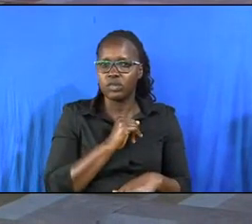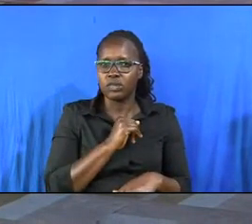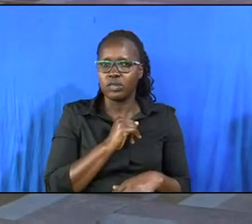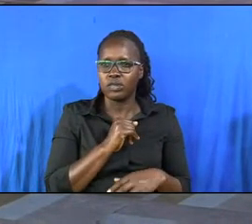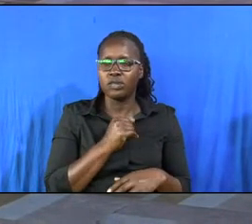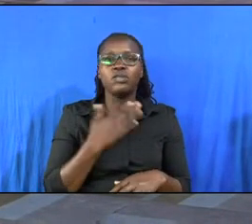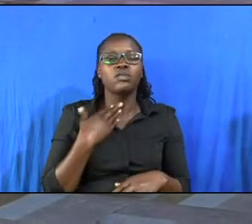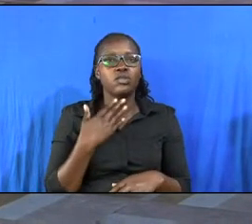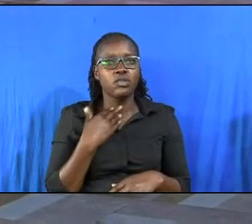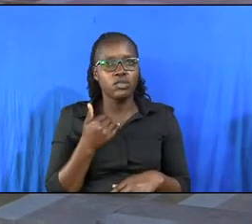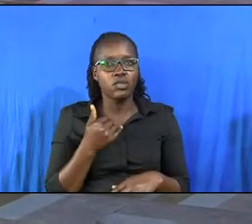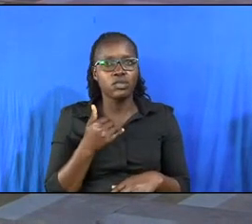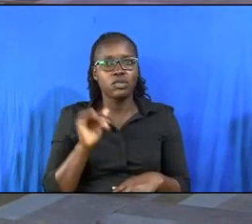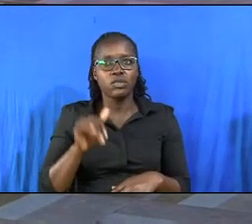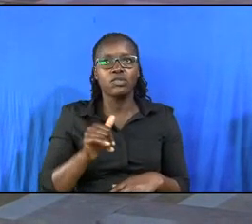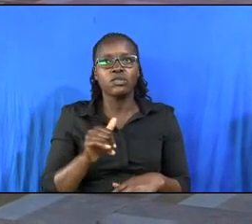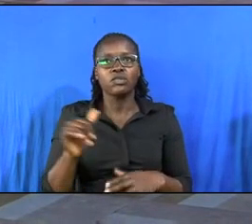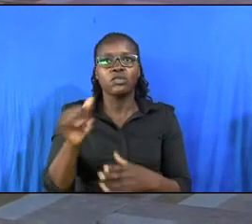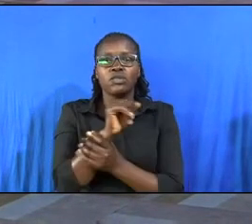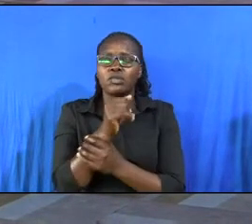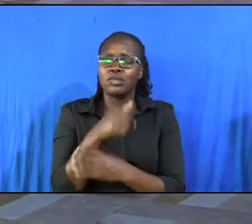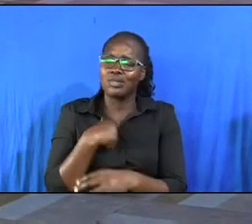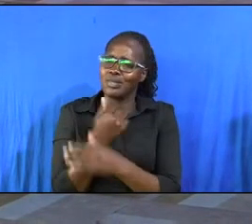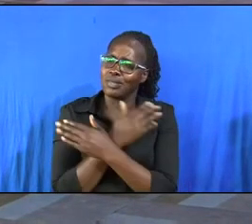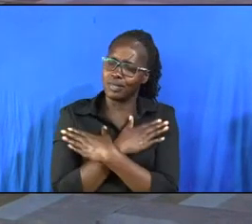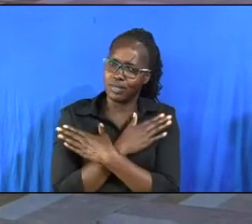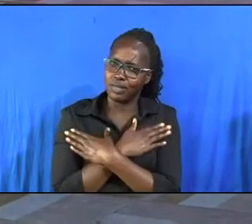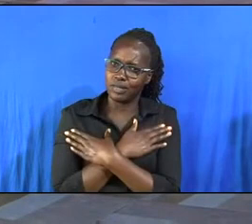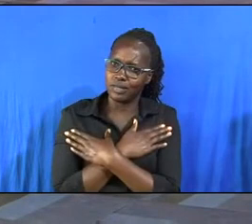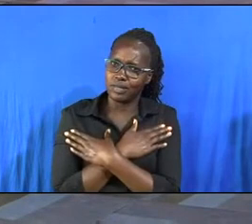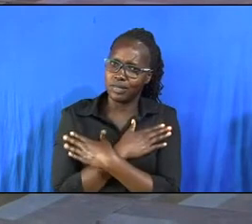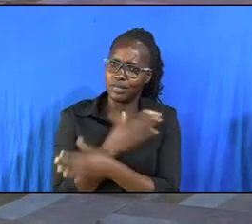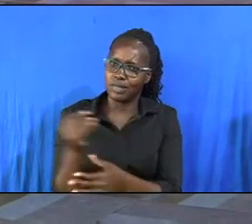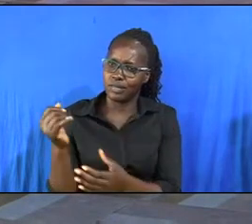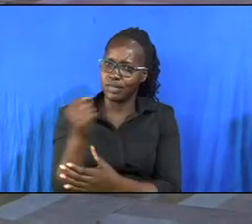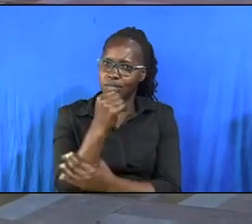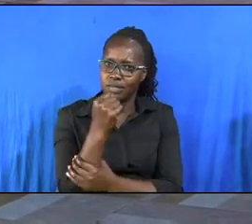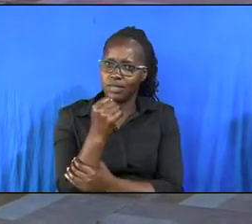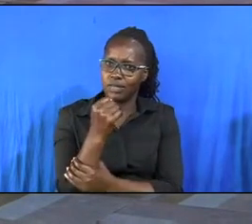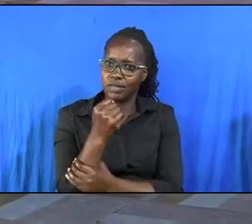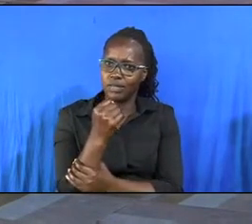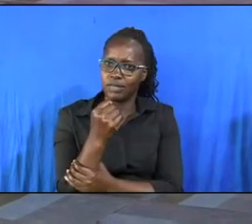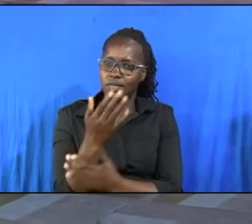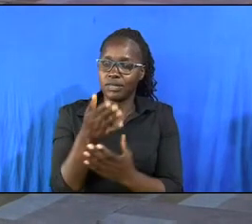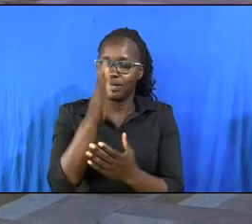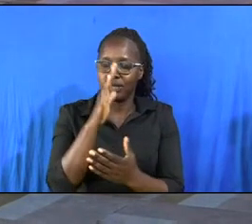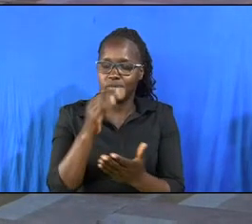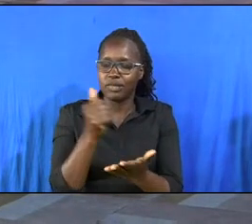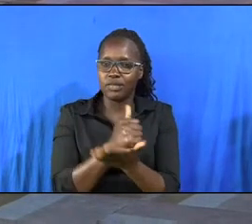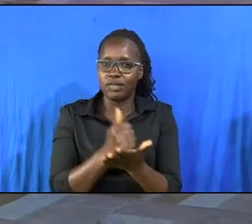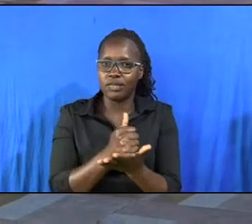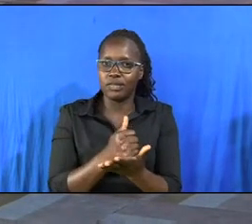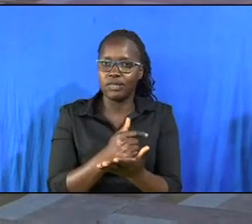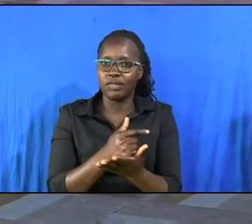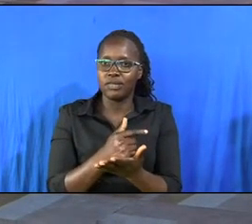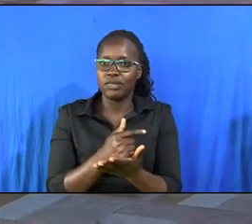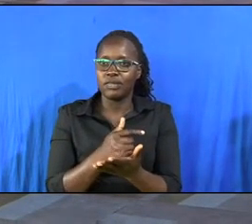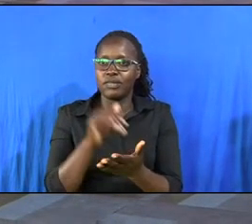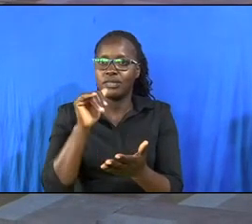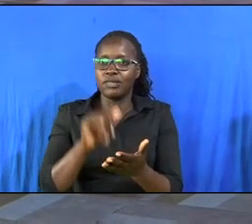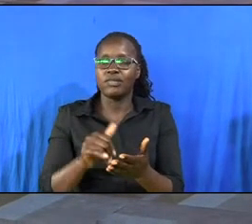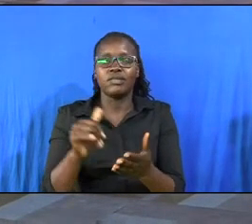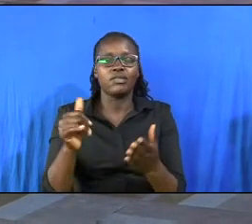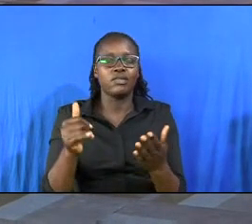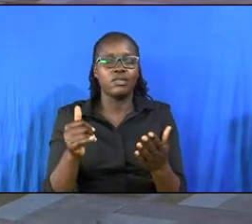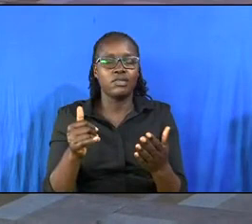claimed that abraham is my friend and abraham got that brand he got that name that